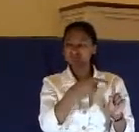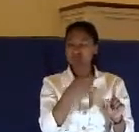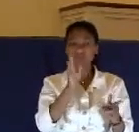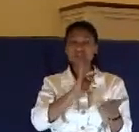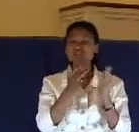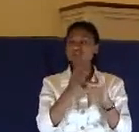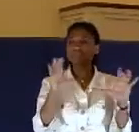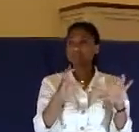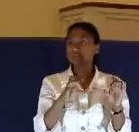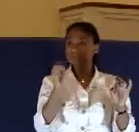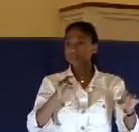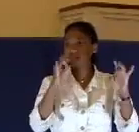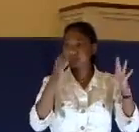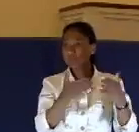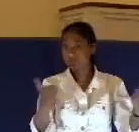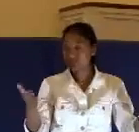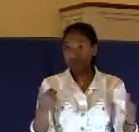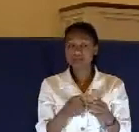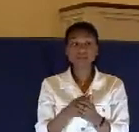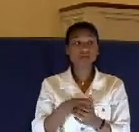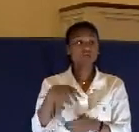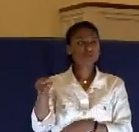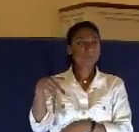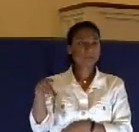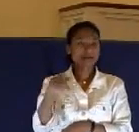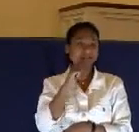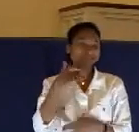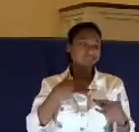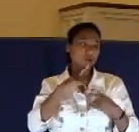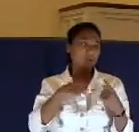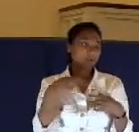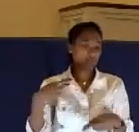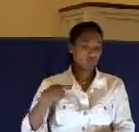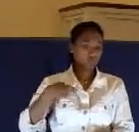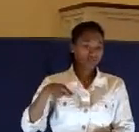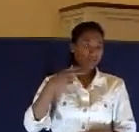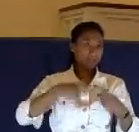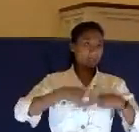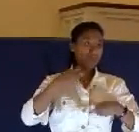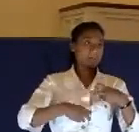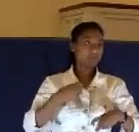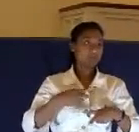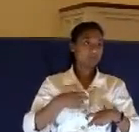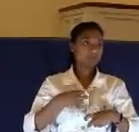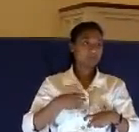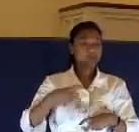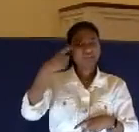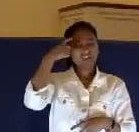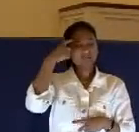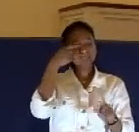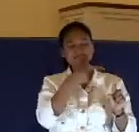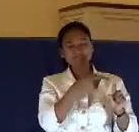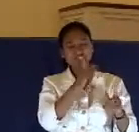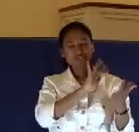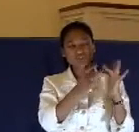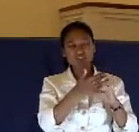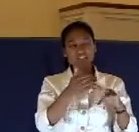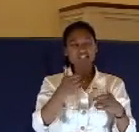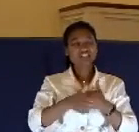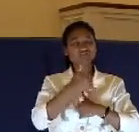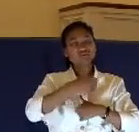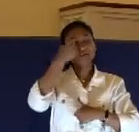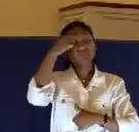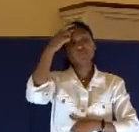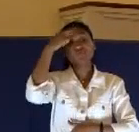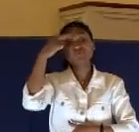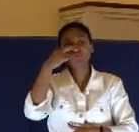they bring against him. He was concerned about, was Jesus a threat to the Roman rule? And so